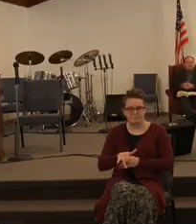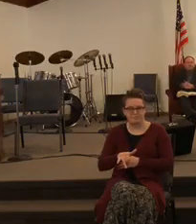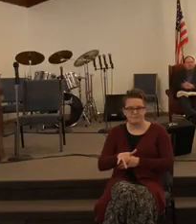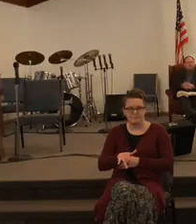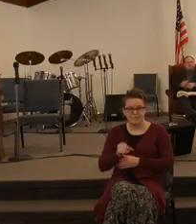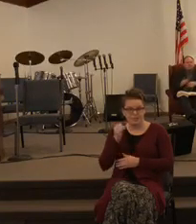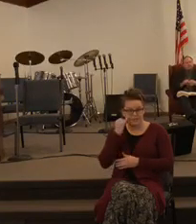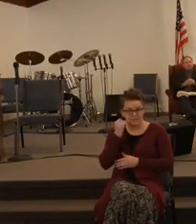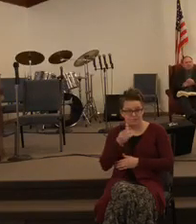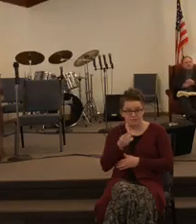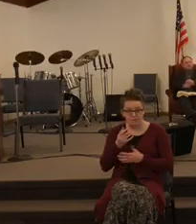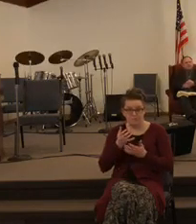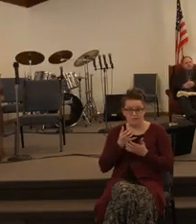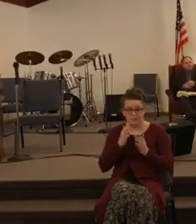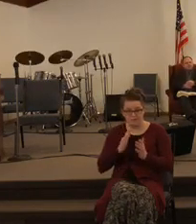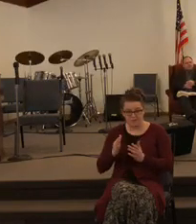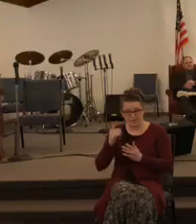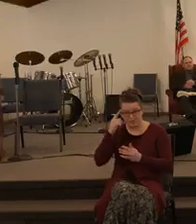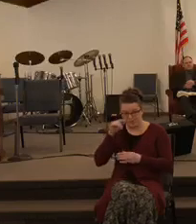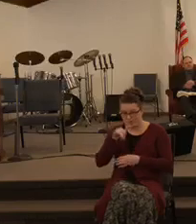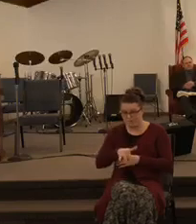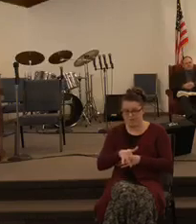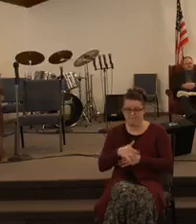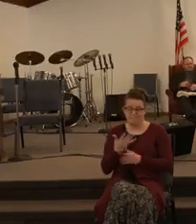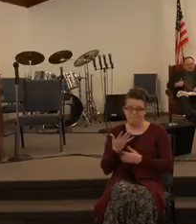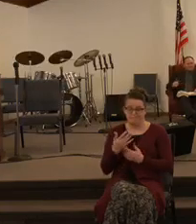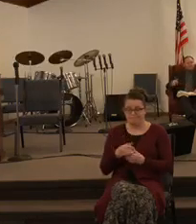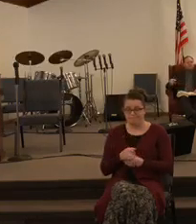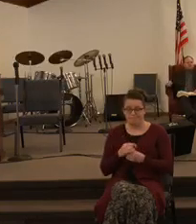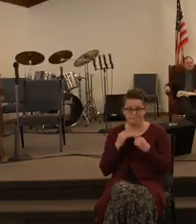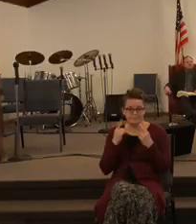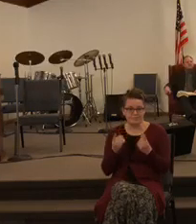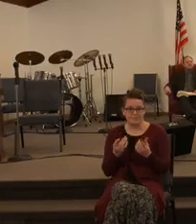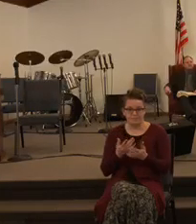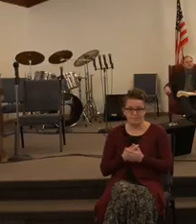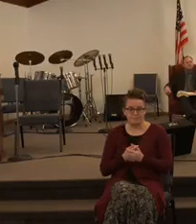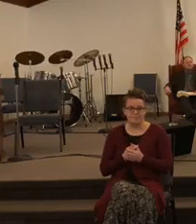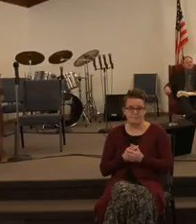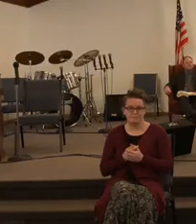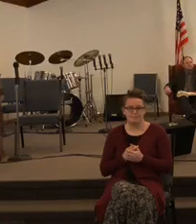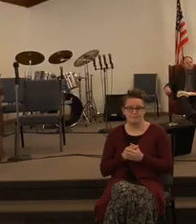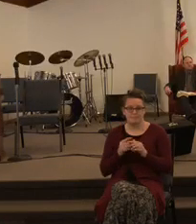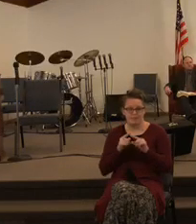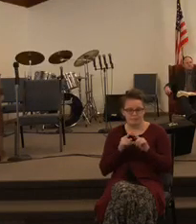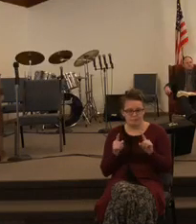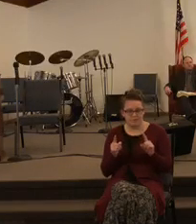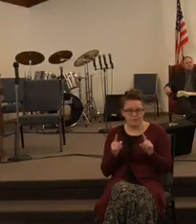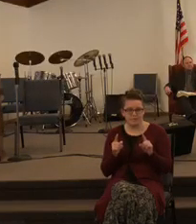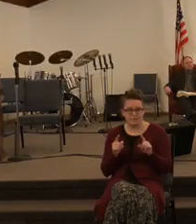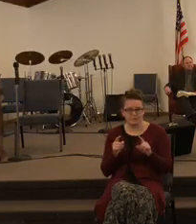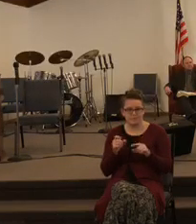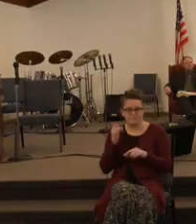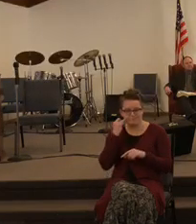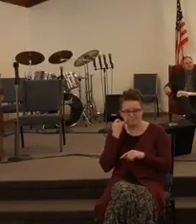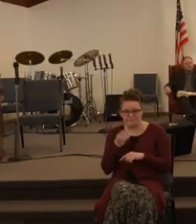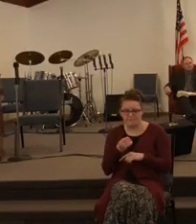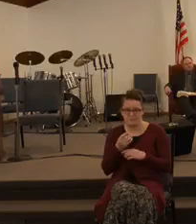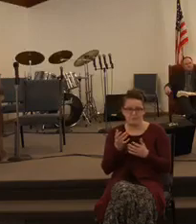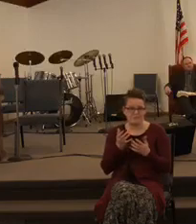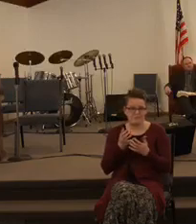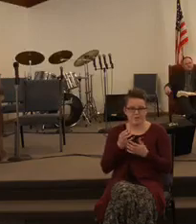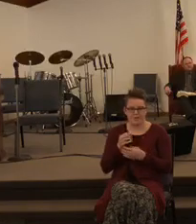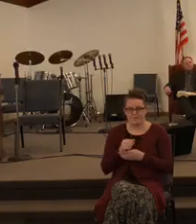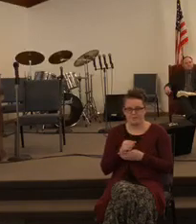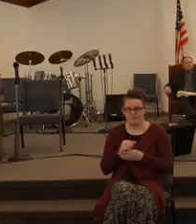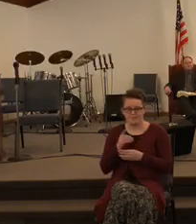if you want to prepare for that in life then go right ahead and do that if you want to prepare for gloom and doom you go